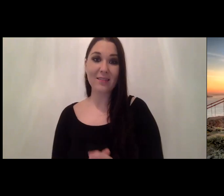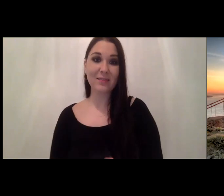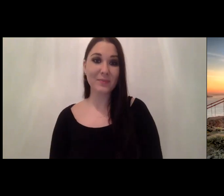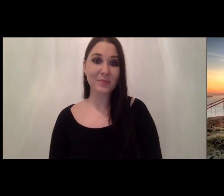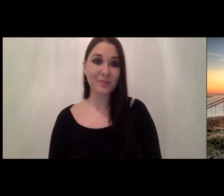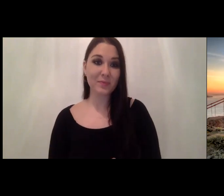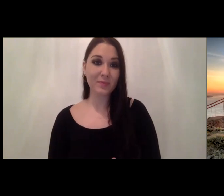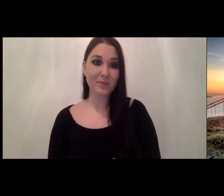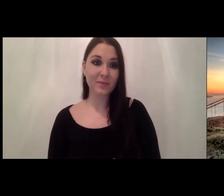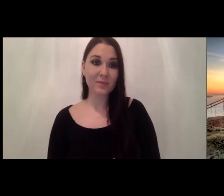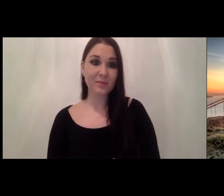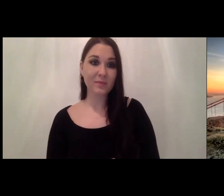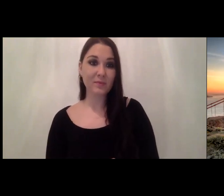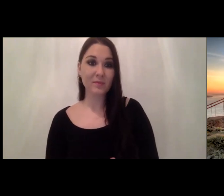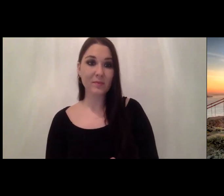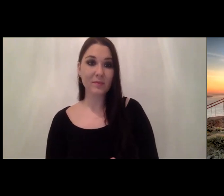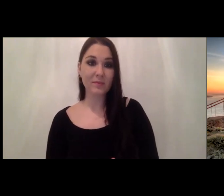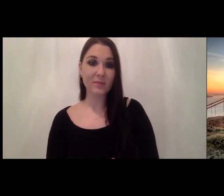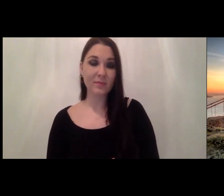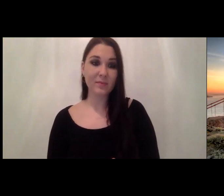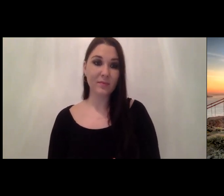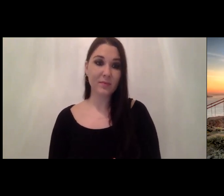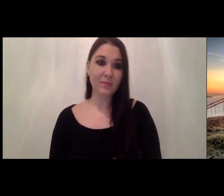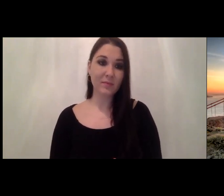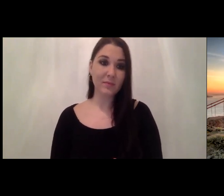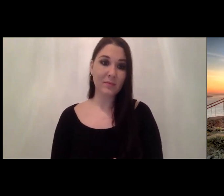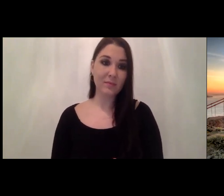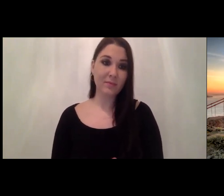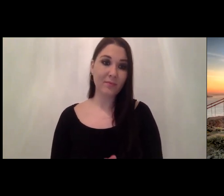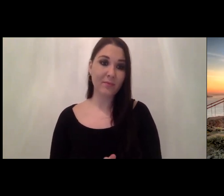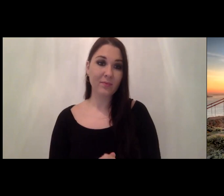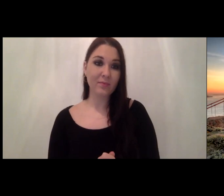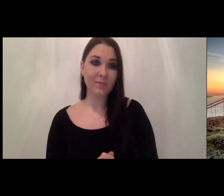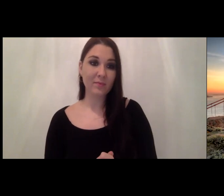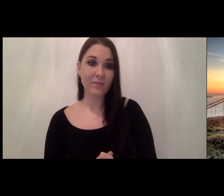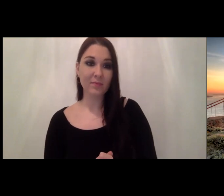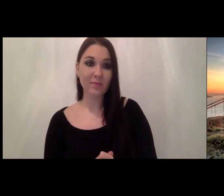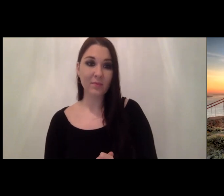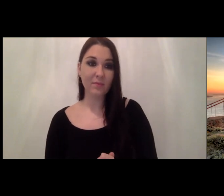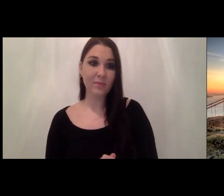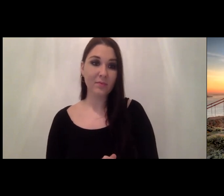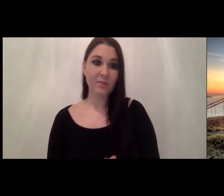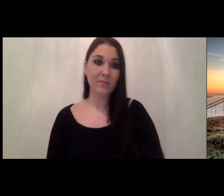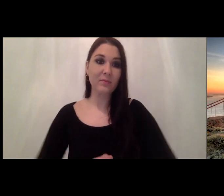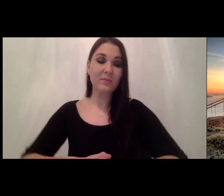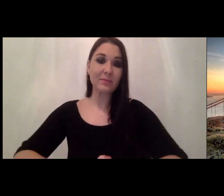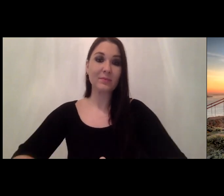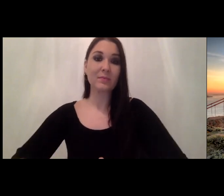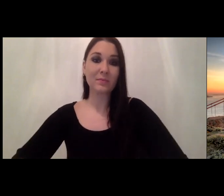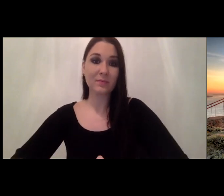but it was it's just blank yeah um just canceled a little bit here there we go